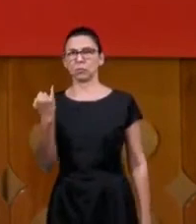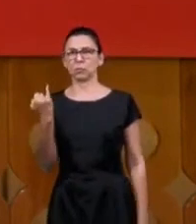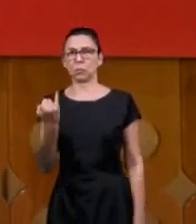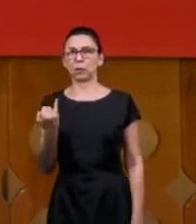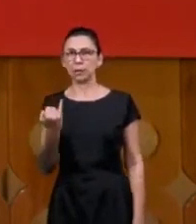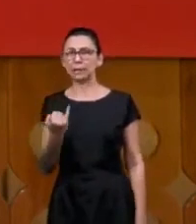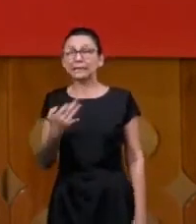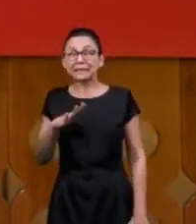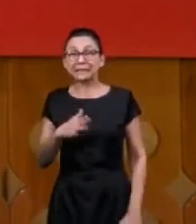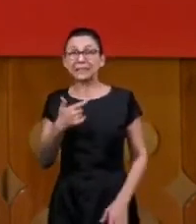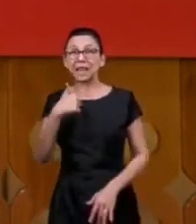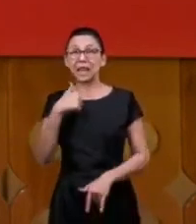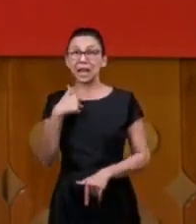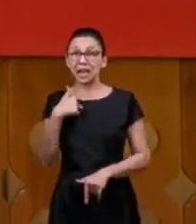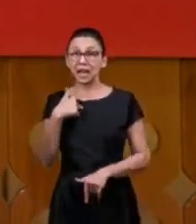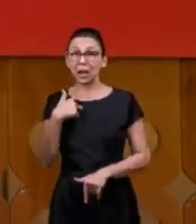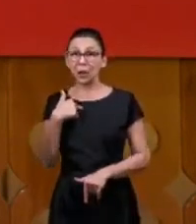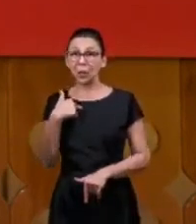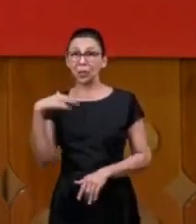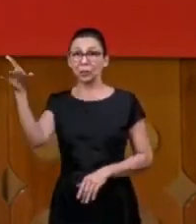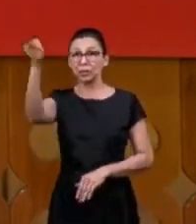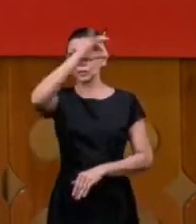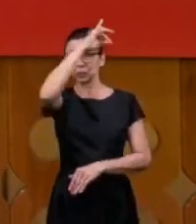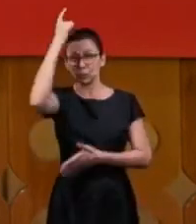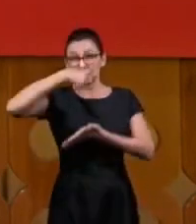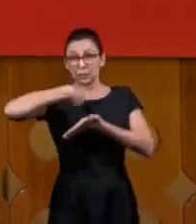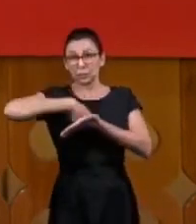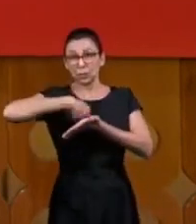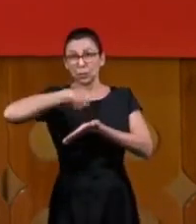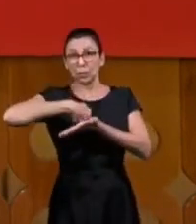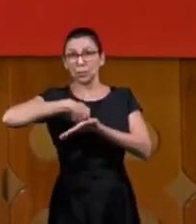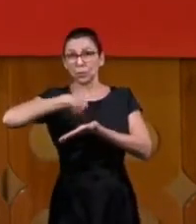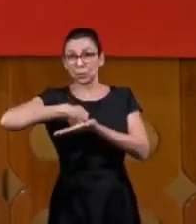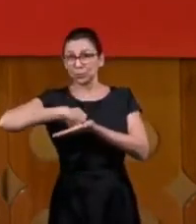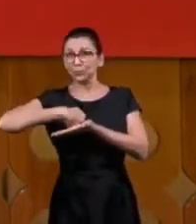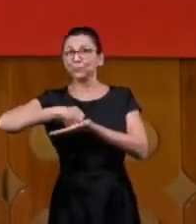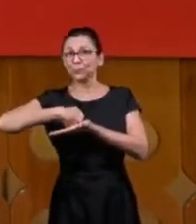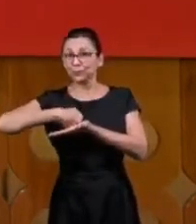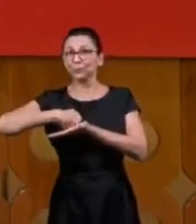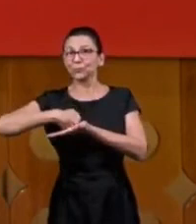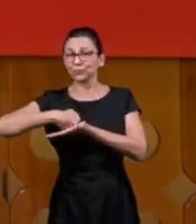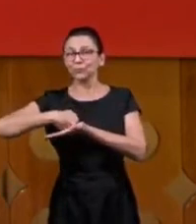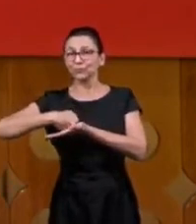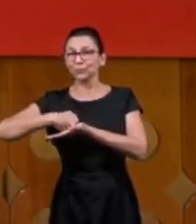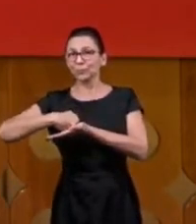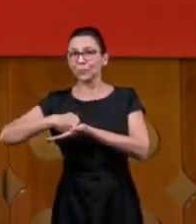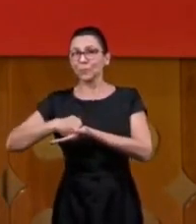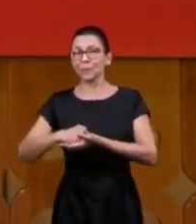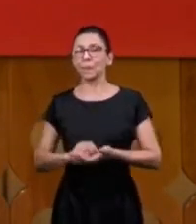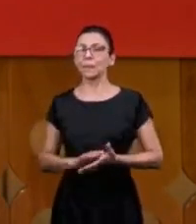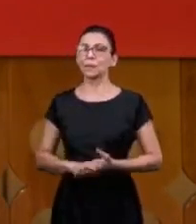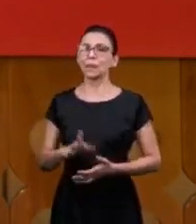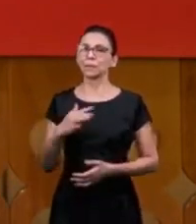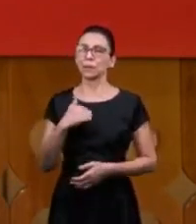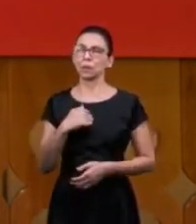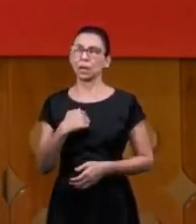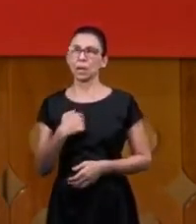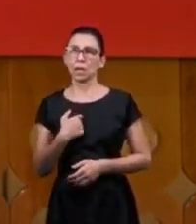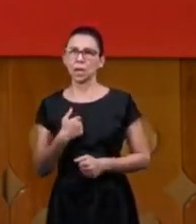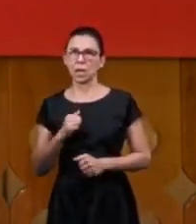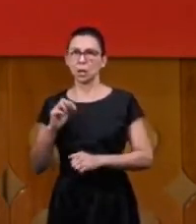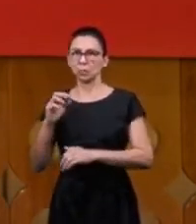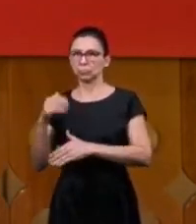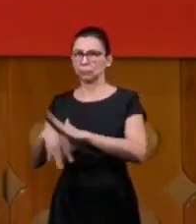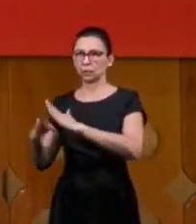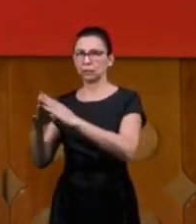as long as I am faithful to my call if I isolate myself and I